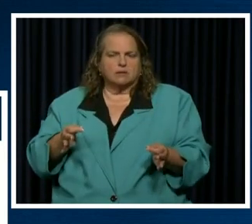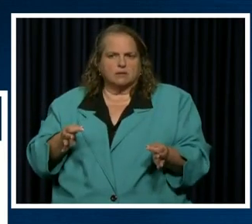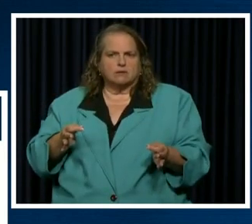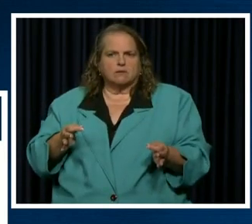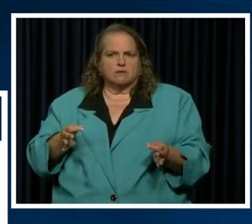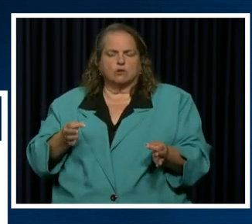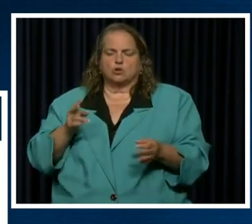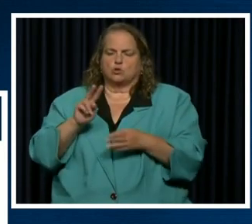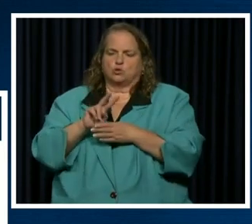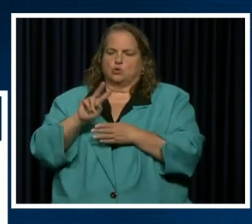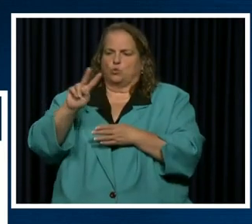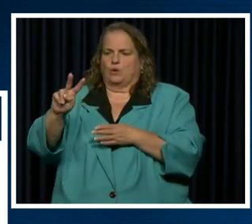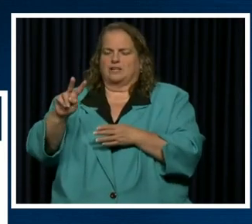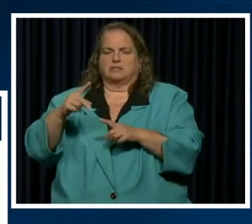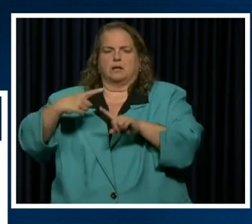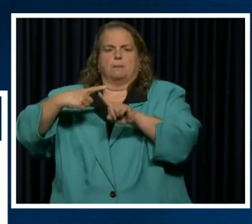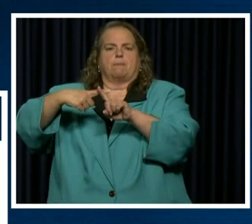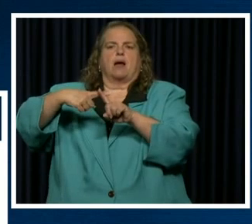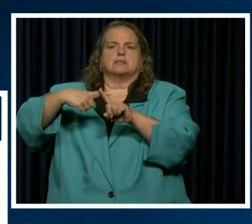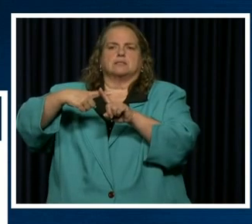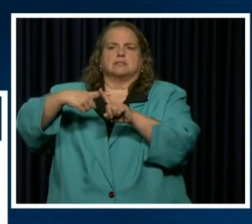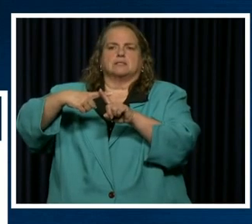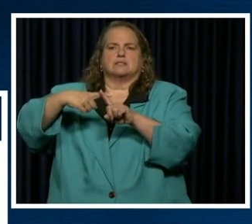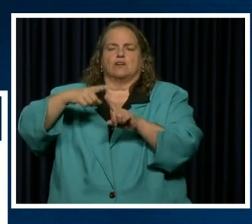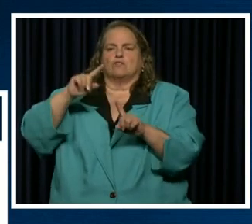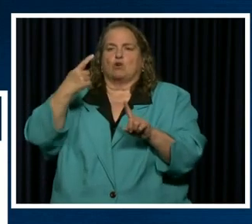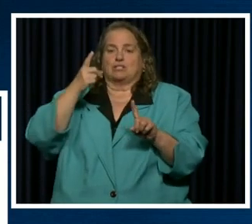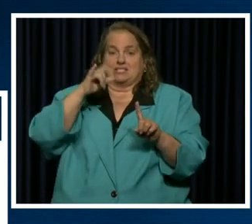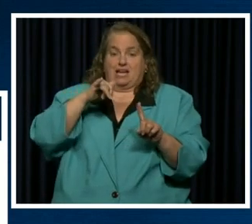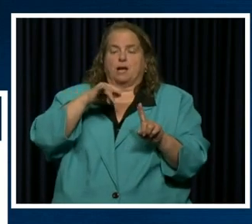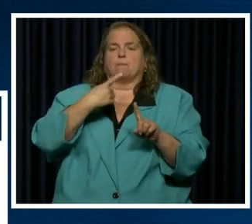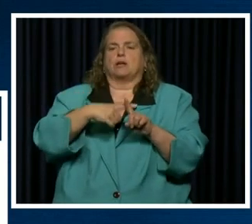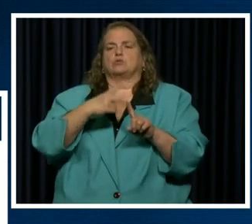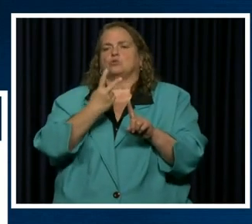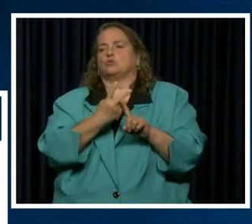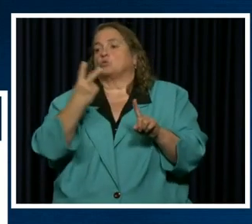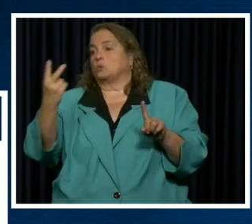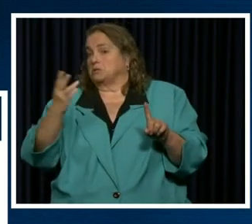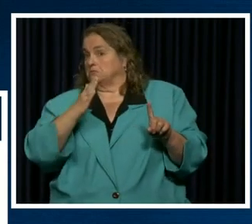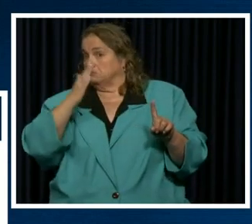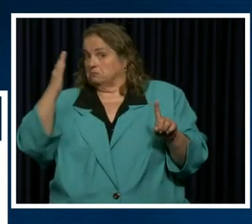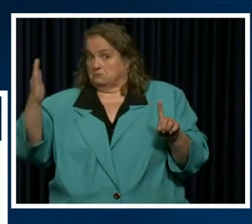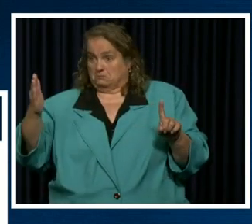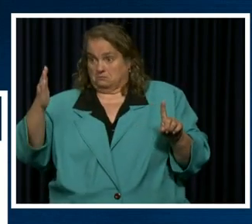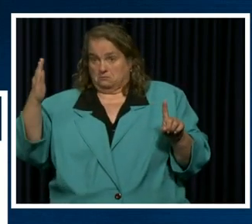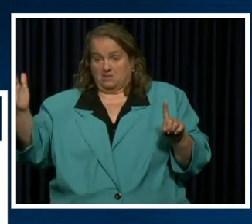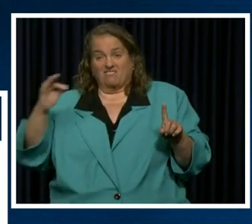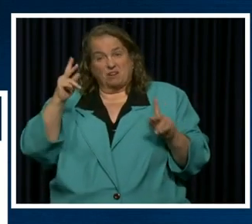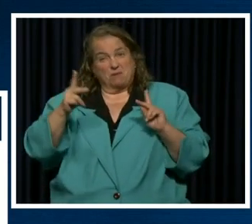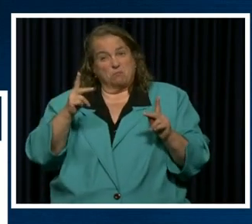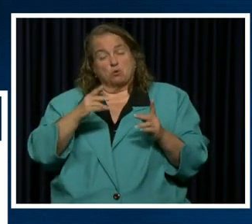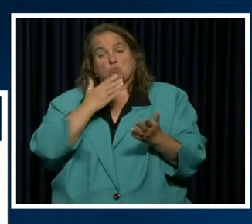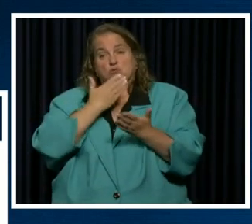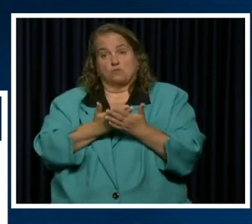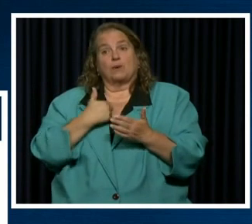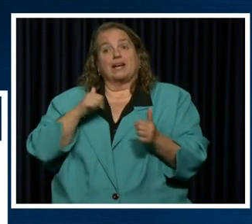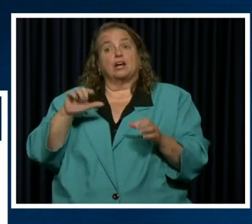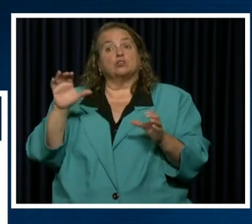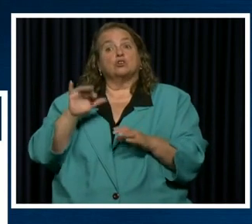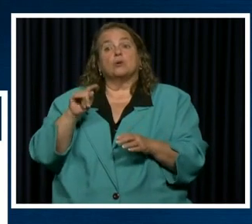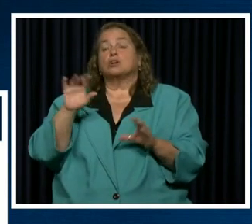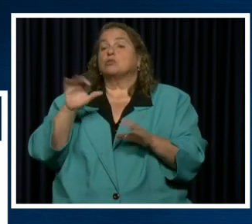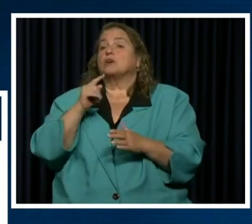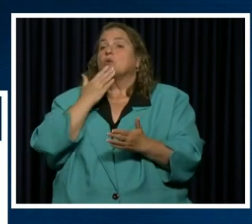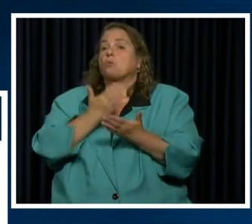two weeks plus because that would be the first day. But if folks prove that we can do this, do this well, it becomes part of our DNA,